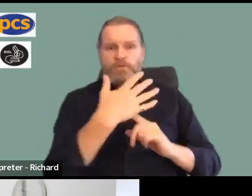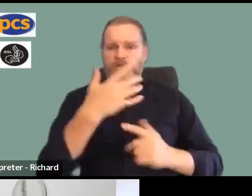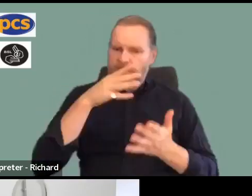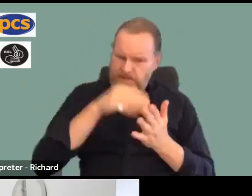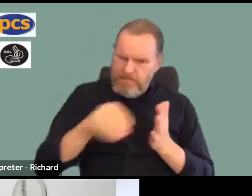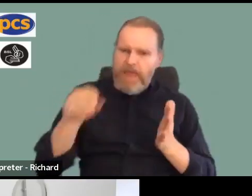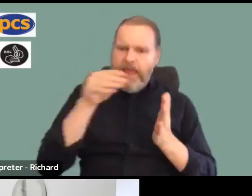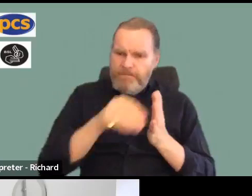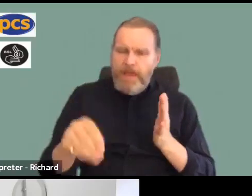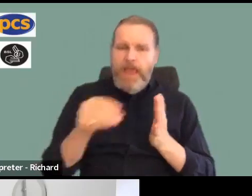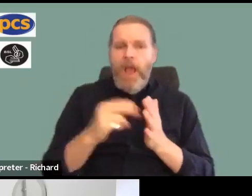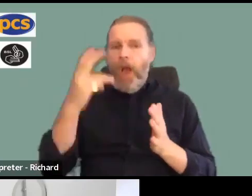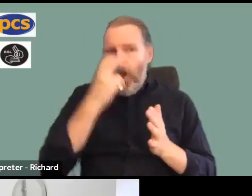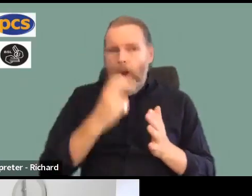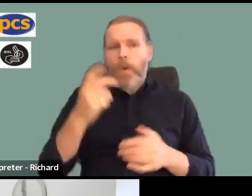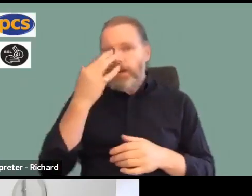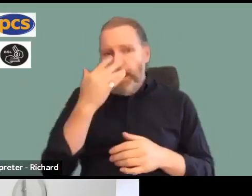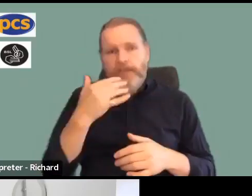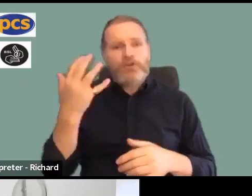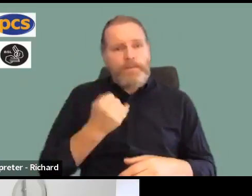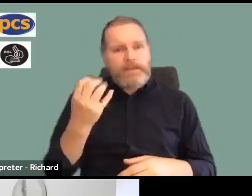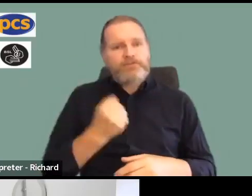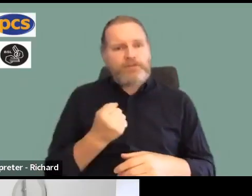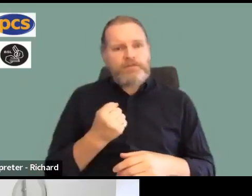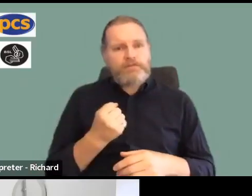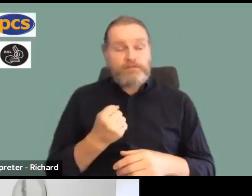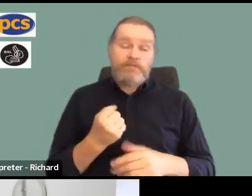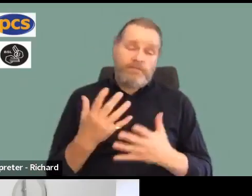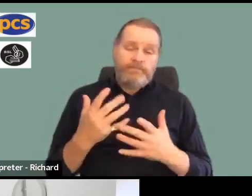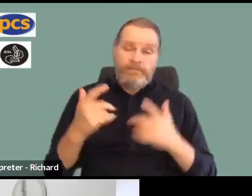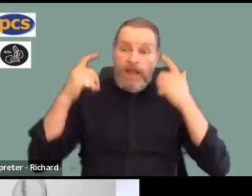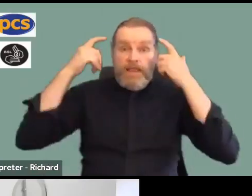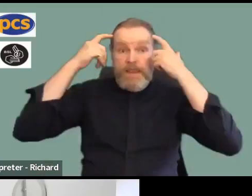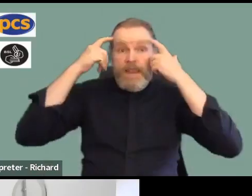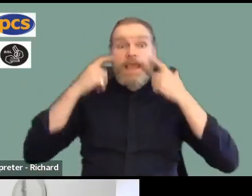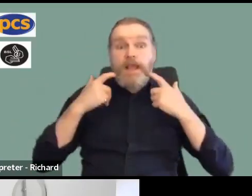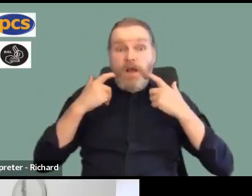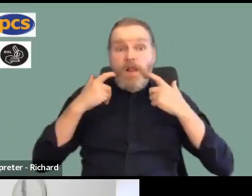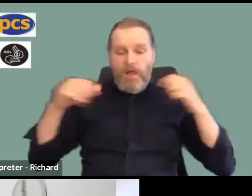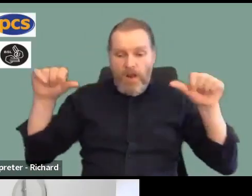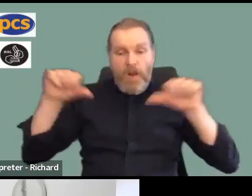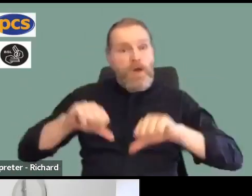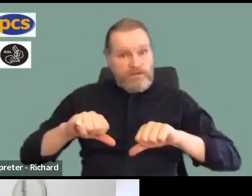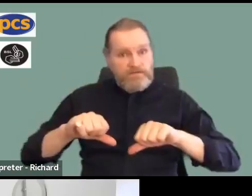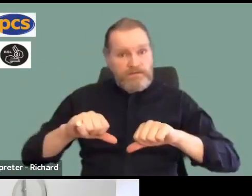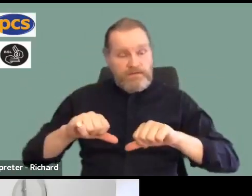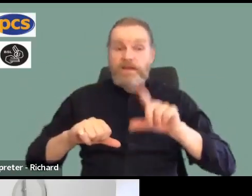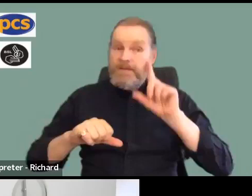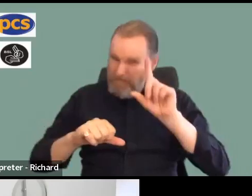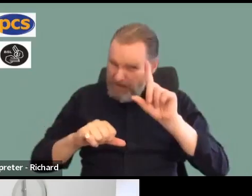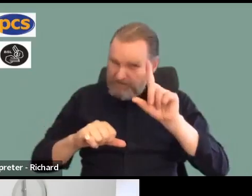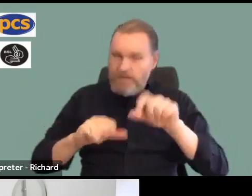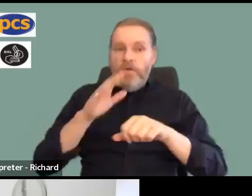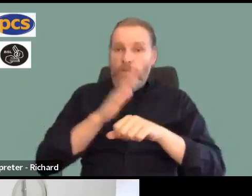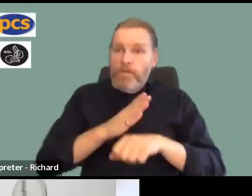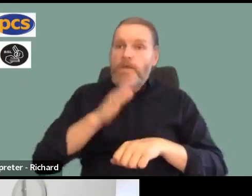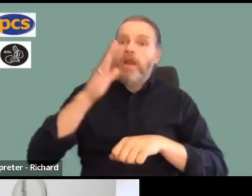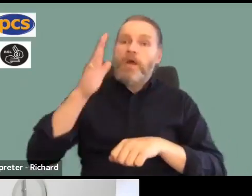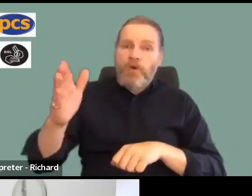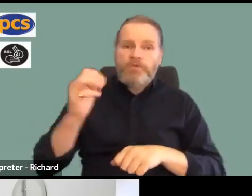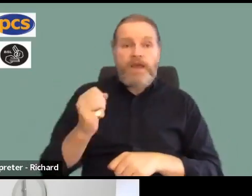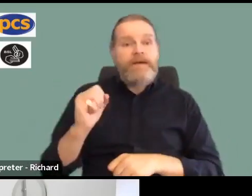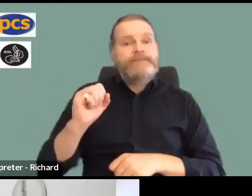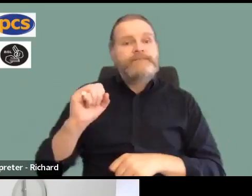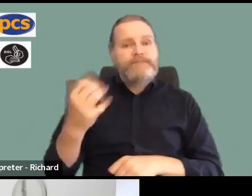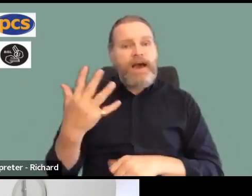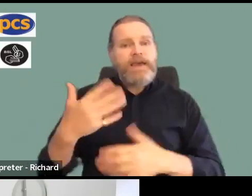We've lost legal action and I can confirm tonight that we will have a five day high court hearing, but it isn't going to be until